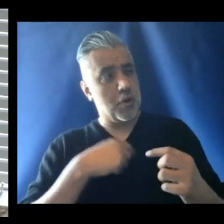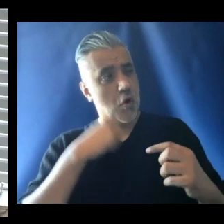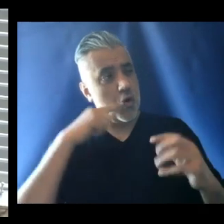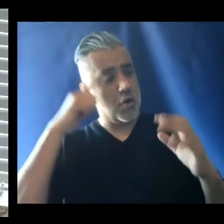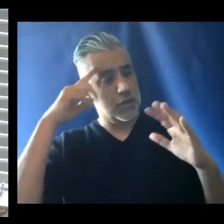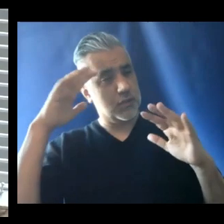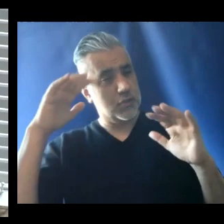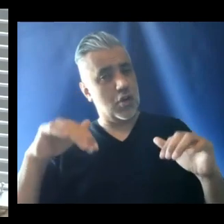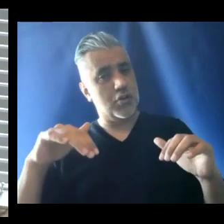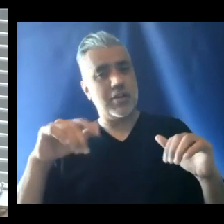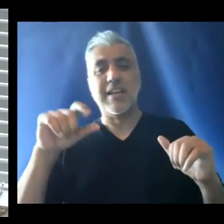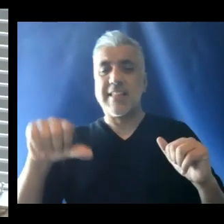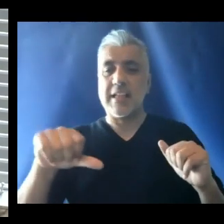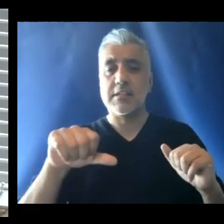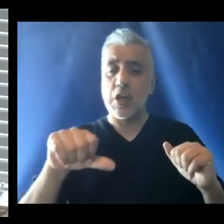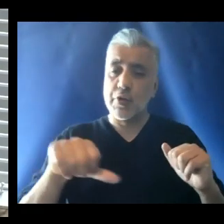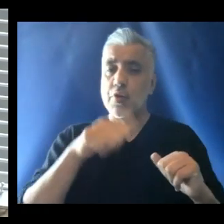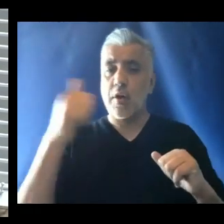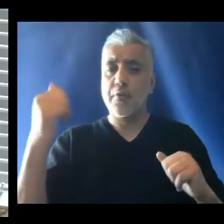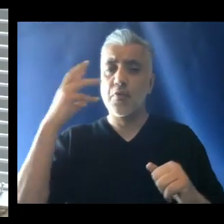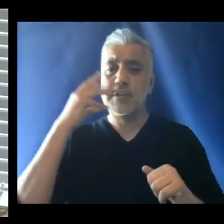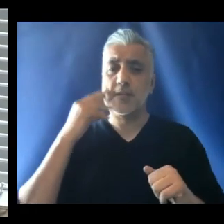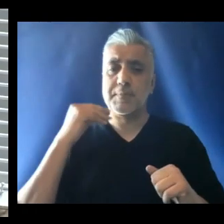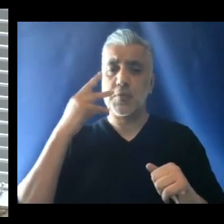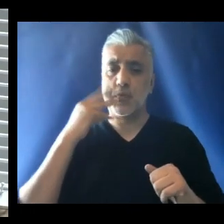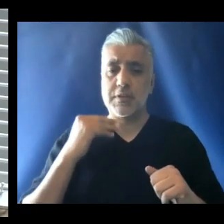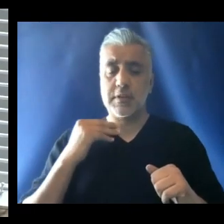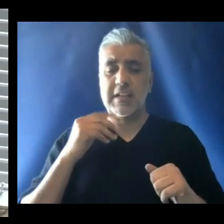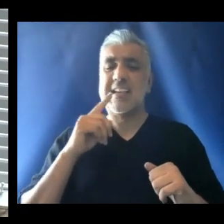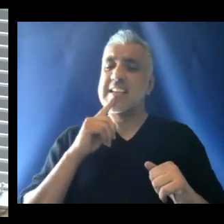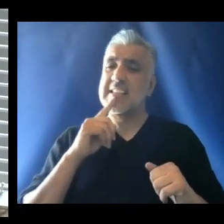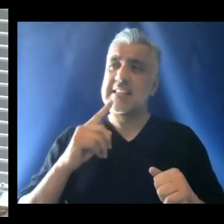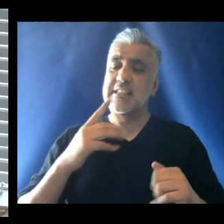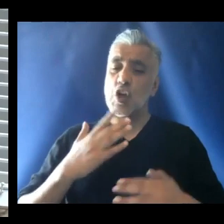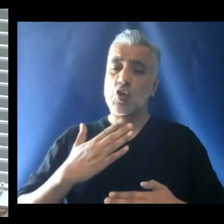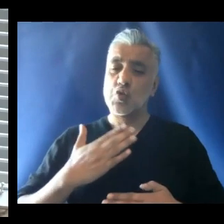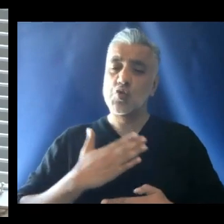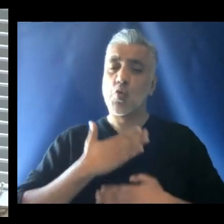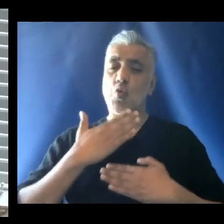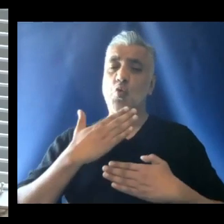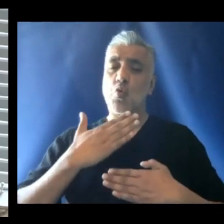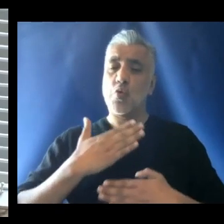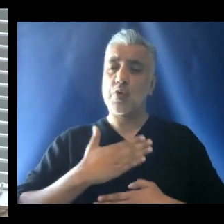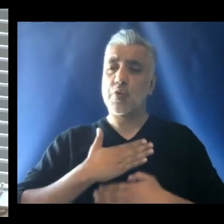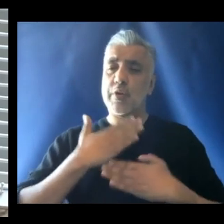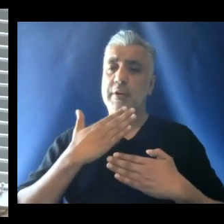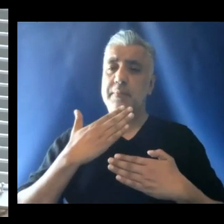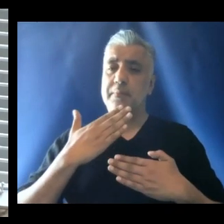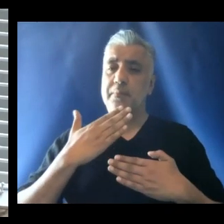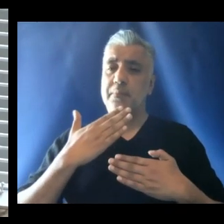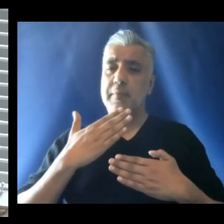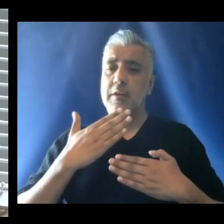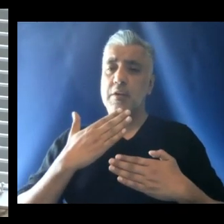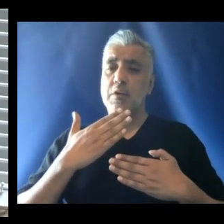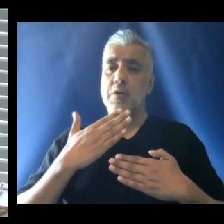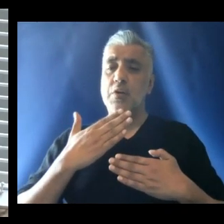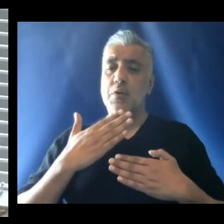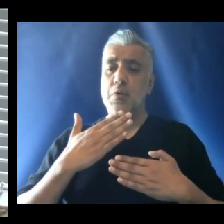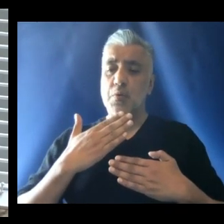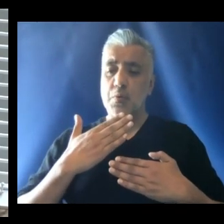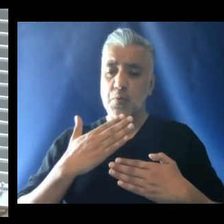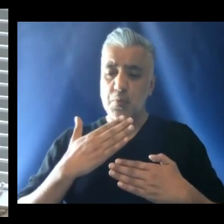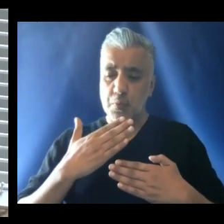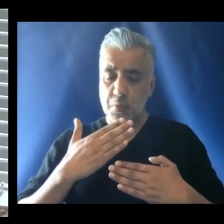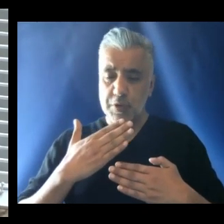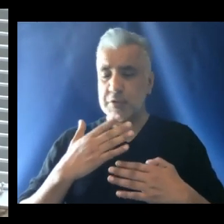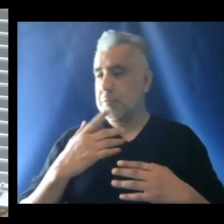is another experience altogether. It's a joy which made them